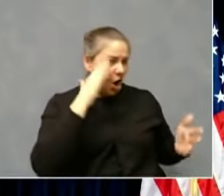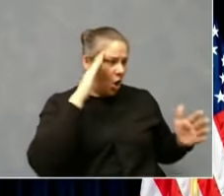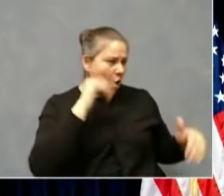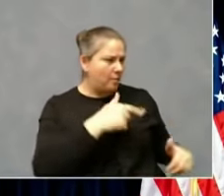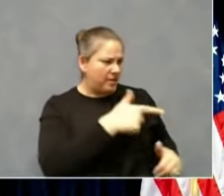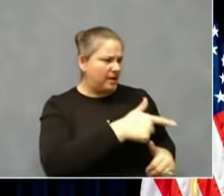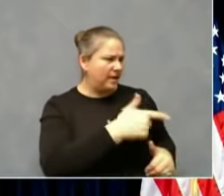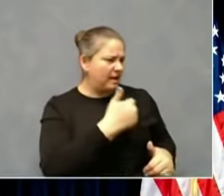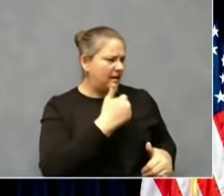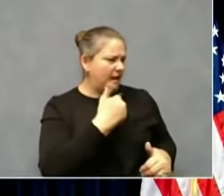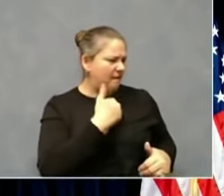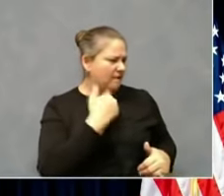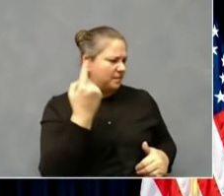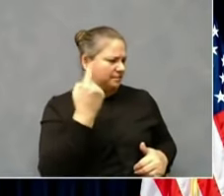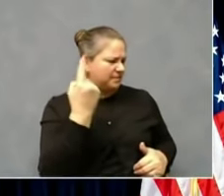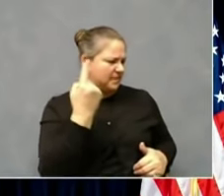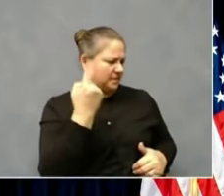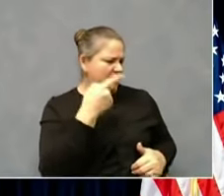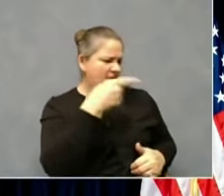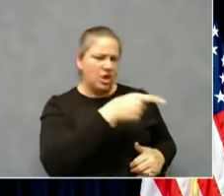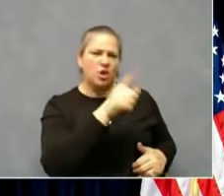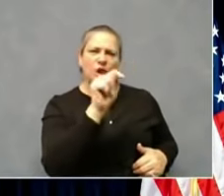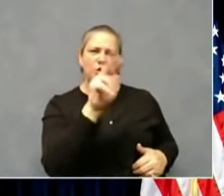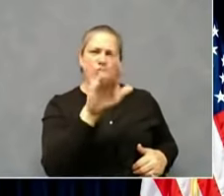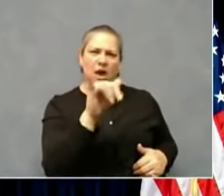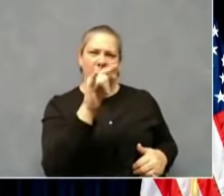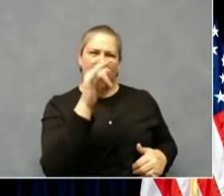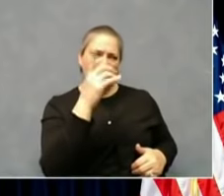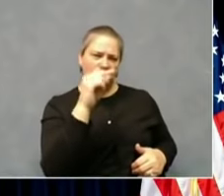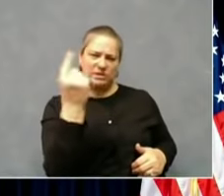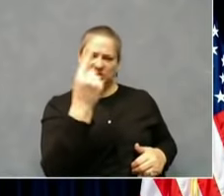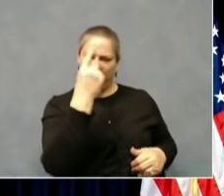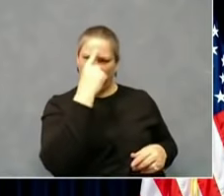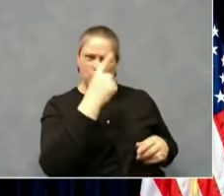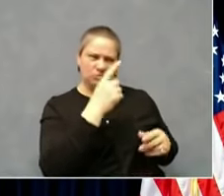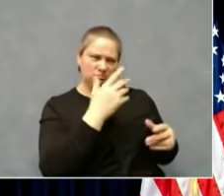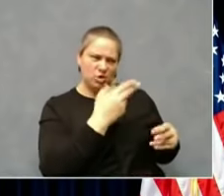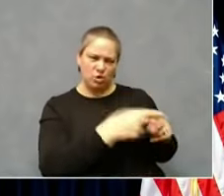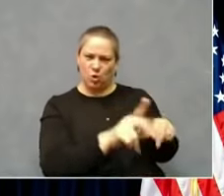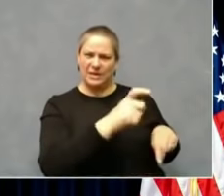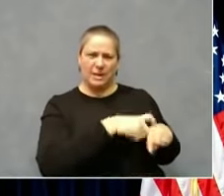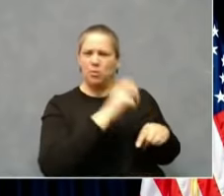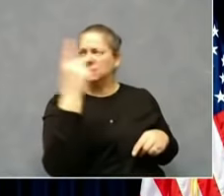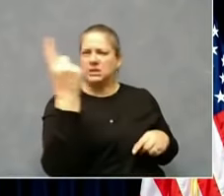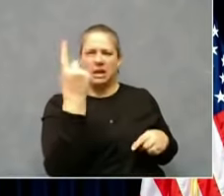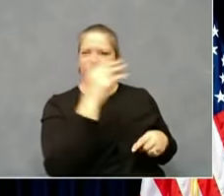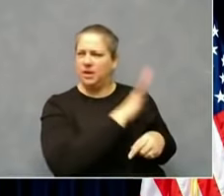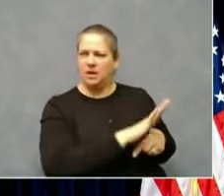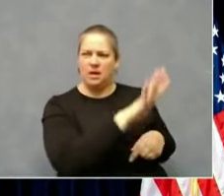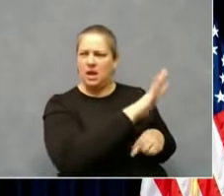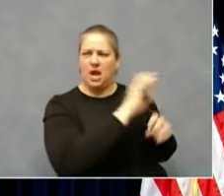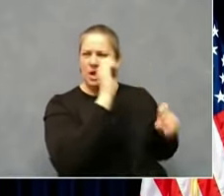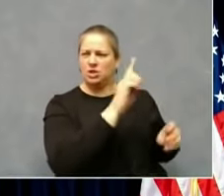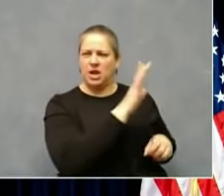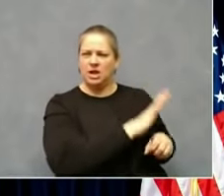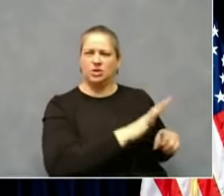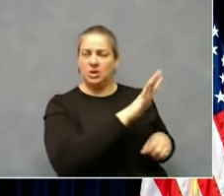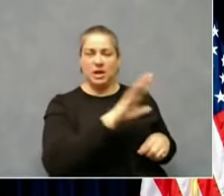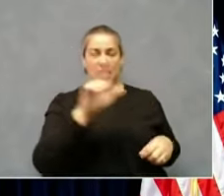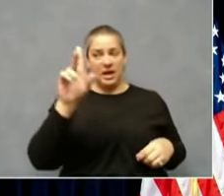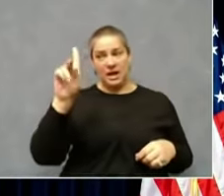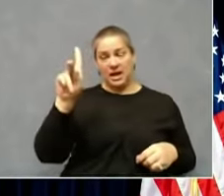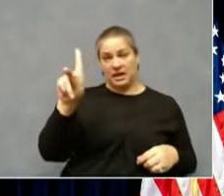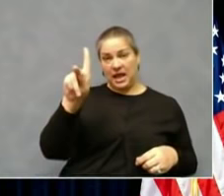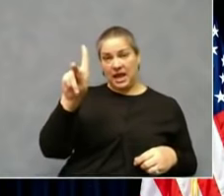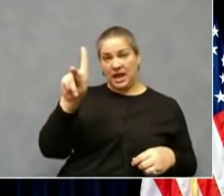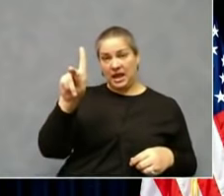things that they're trying to do for a short period of time. And that's something that the the KEA will have to look at. I'm